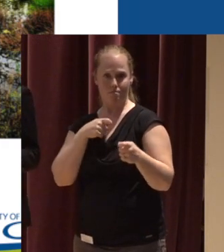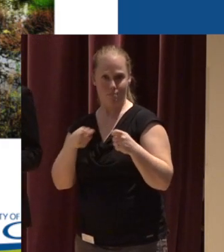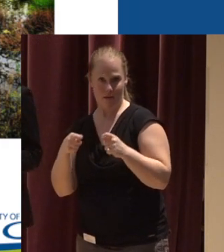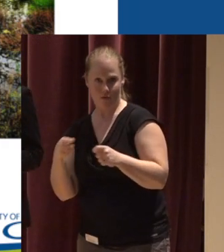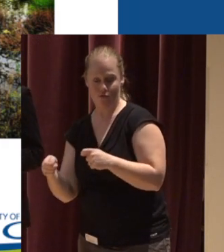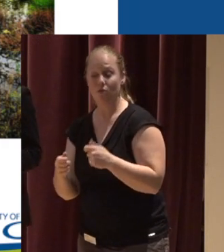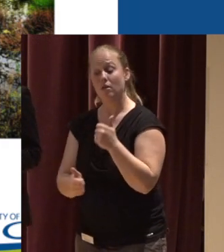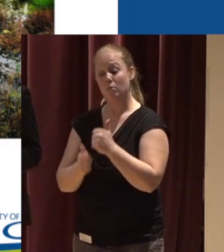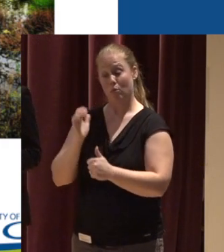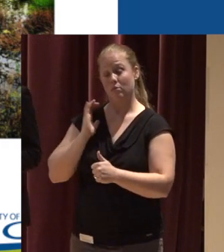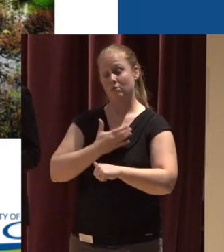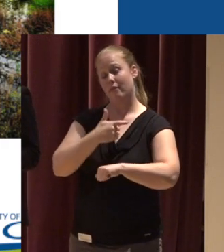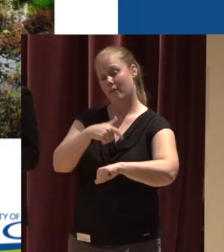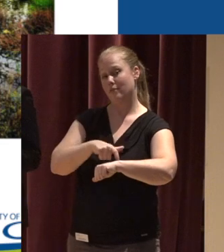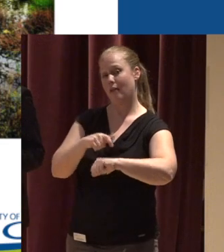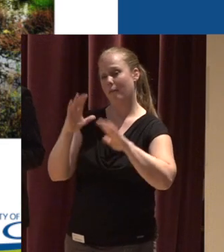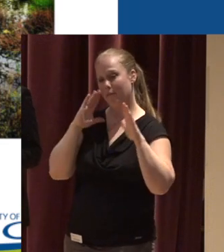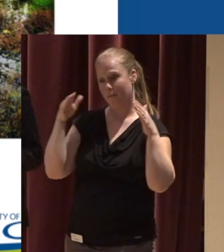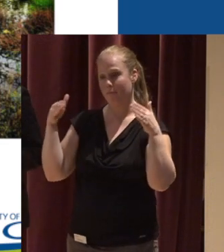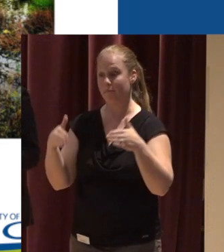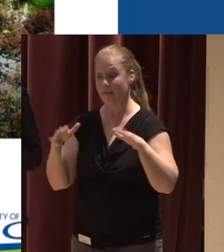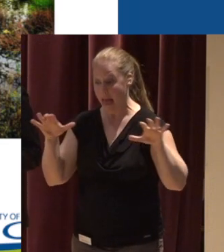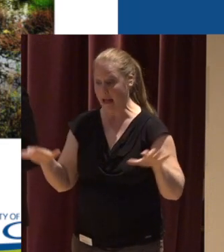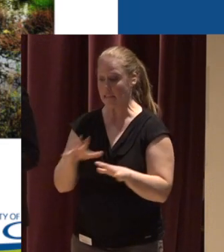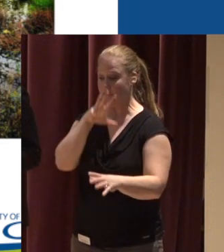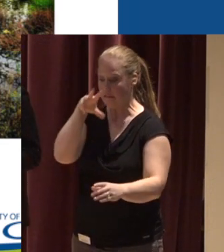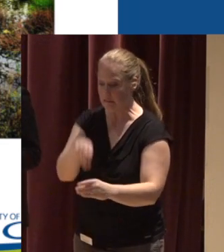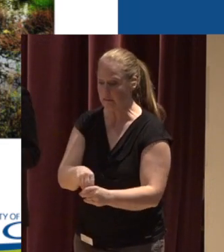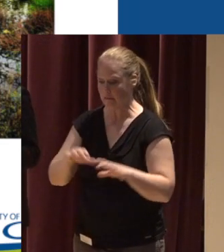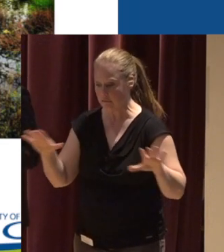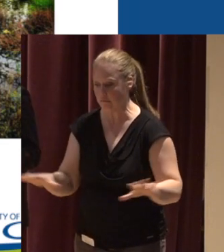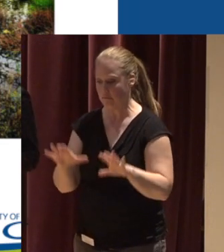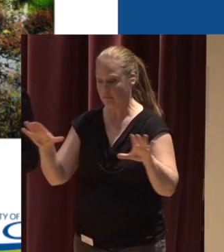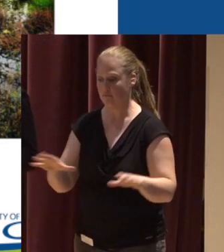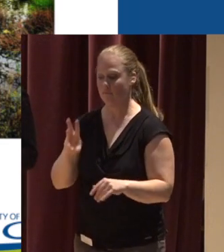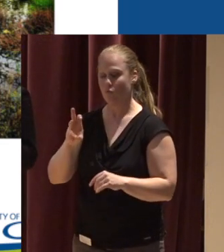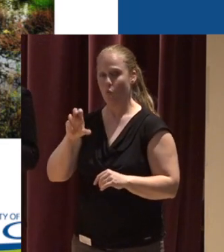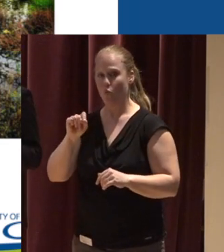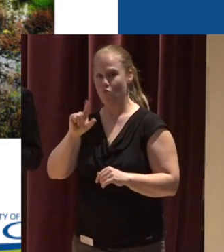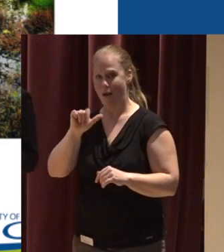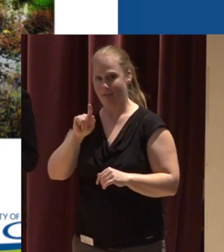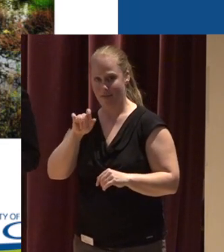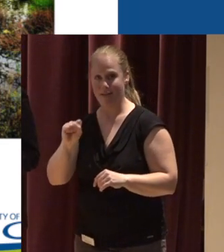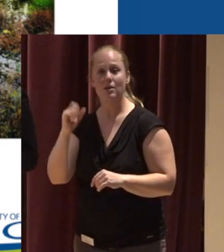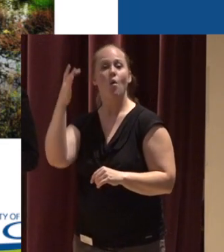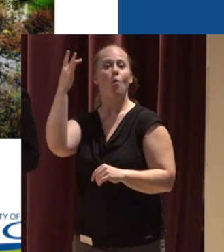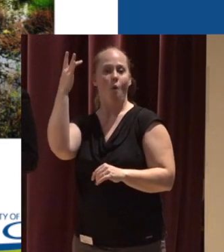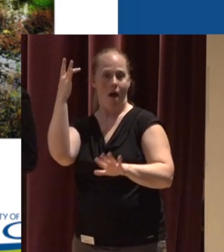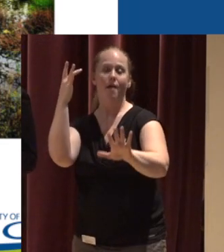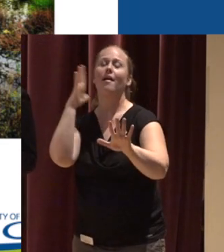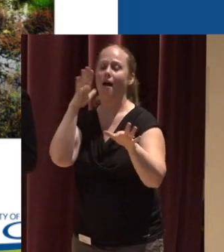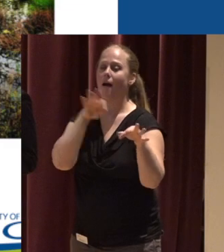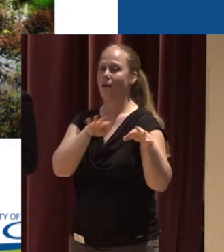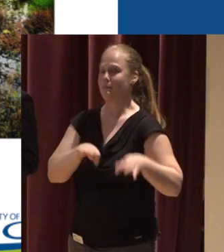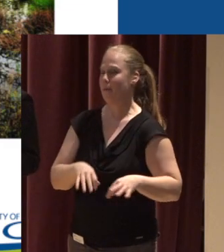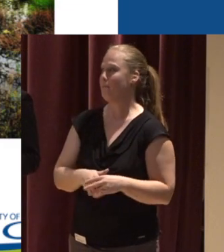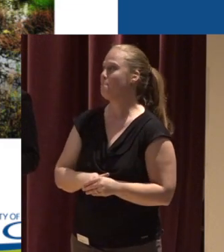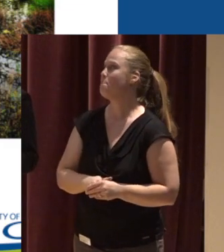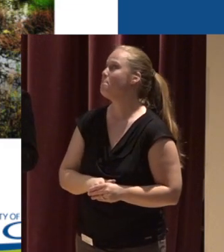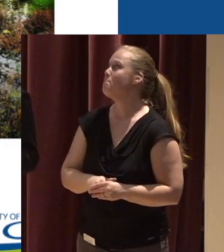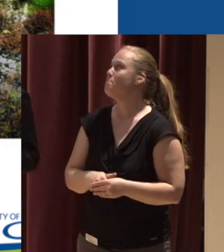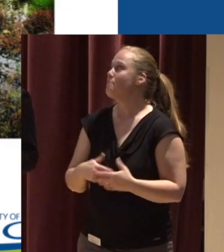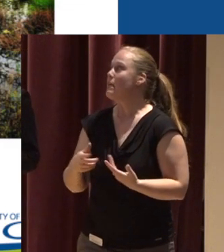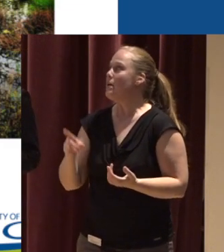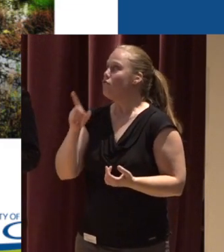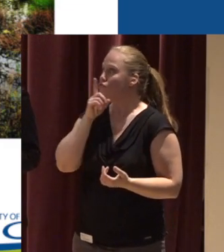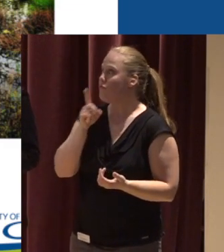spend a majority of our time Managing, actively managing wetlands And the reason why we do that is what I'm going to point out next Wetlands